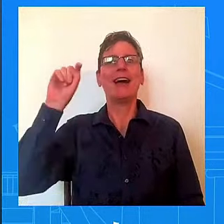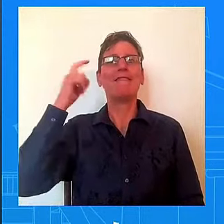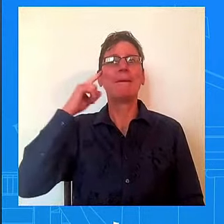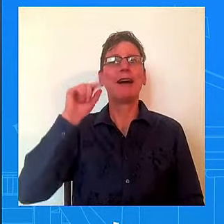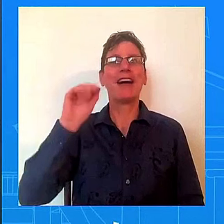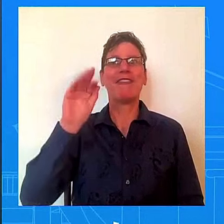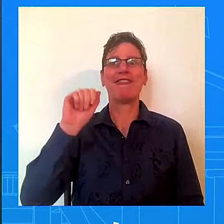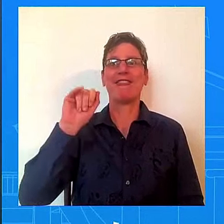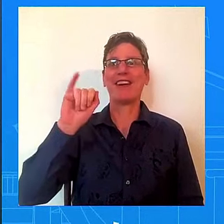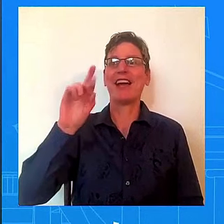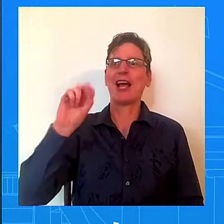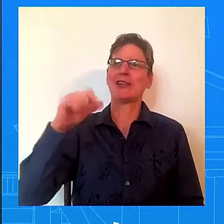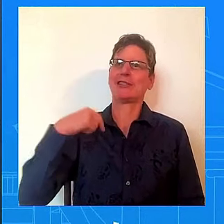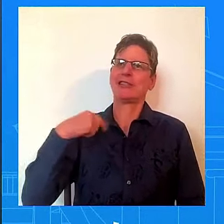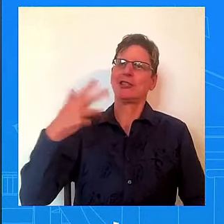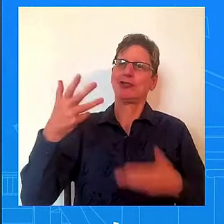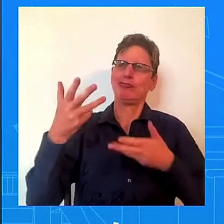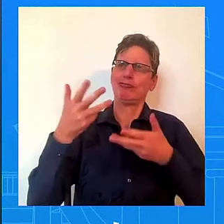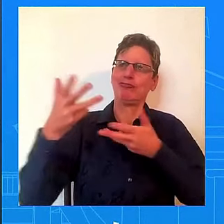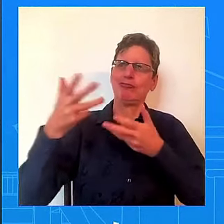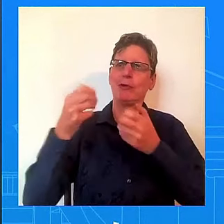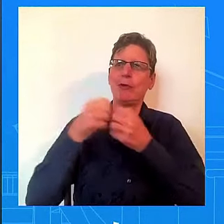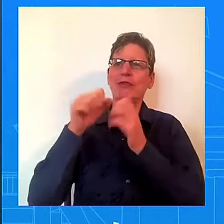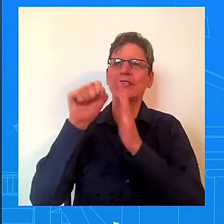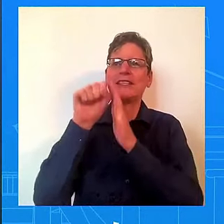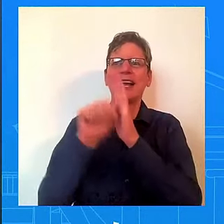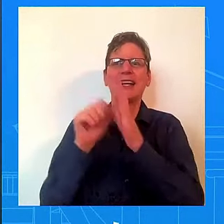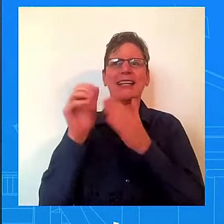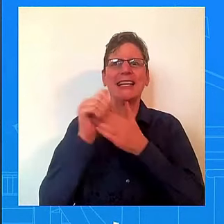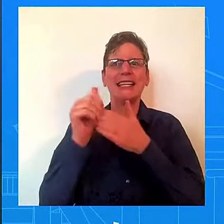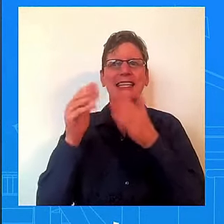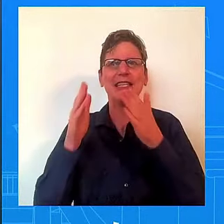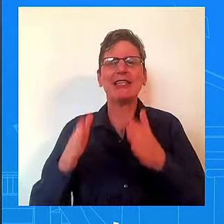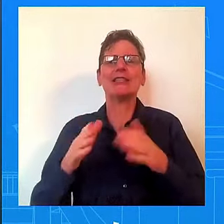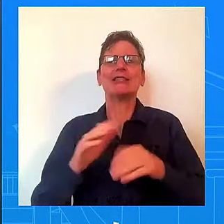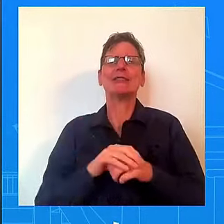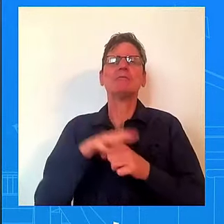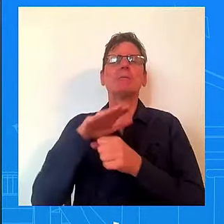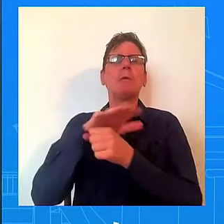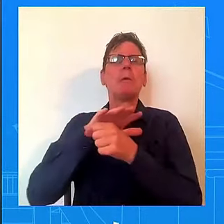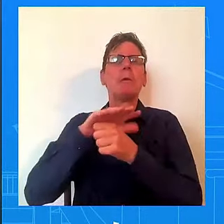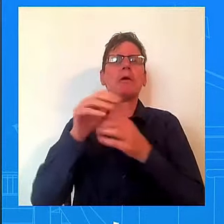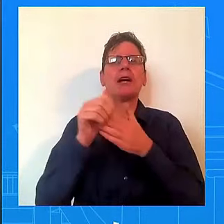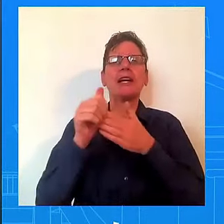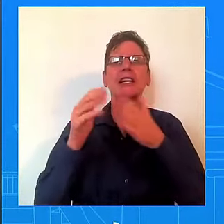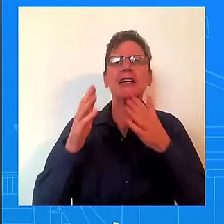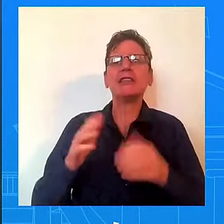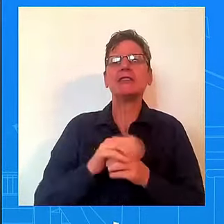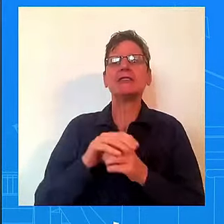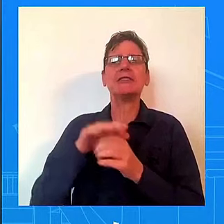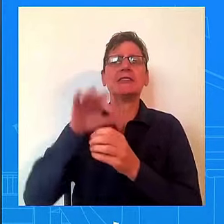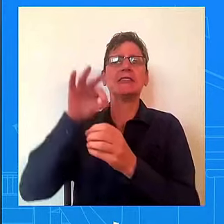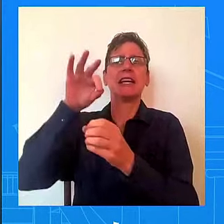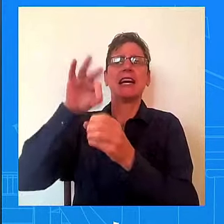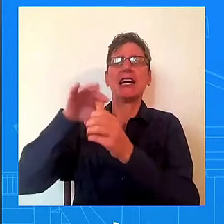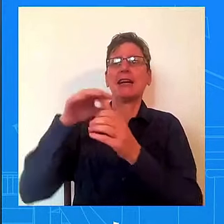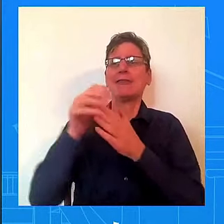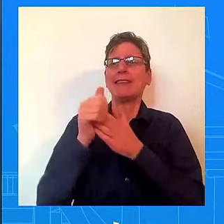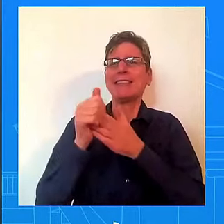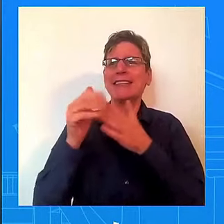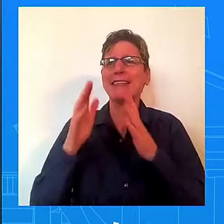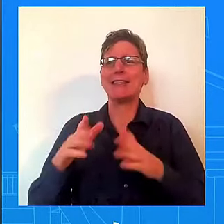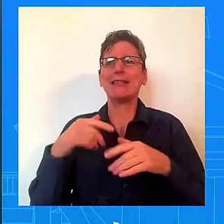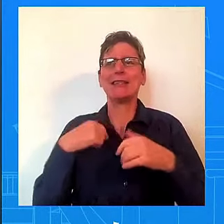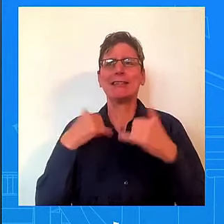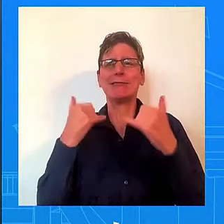had the privilege, to make a long story short, of making a lot of house calls in communities across the country over the past 15 months